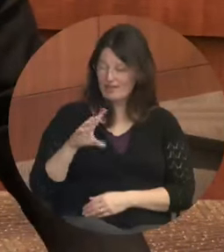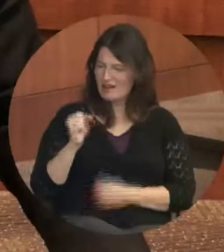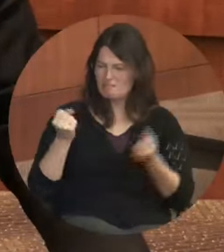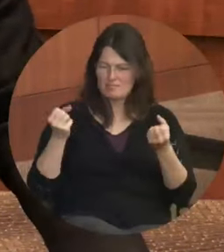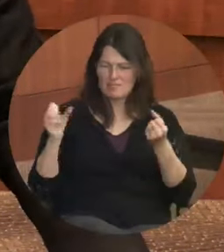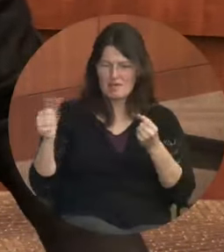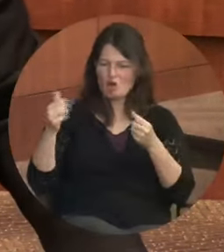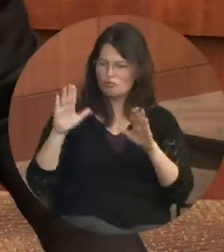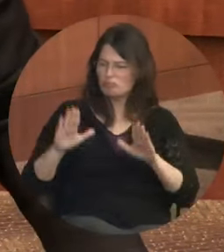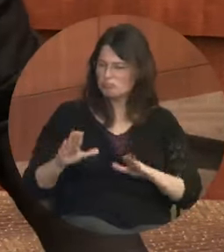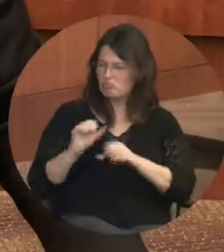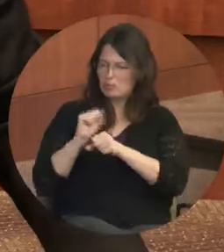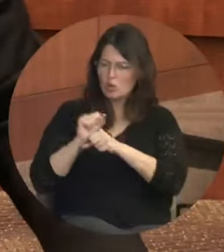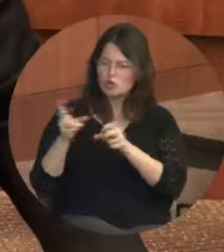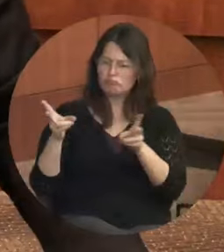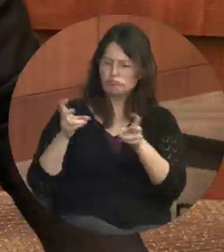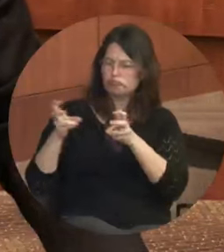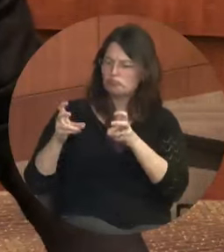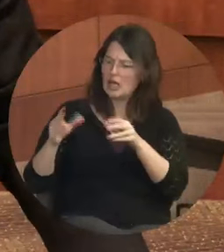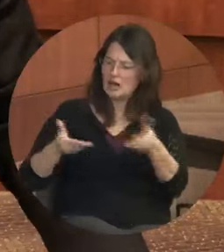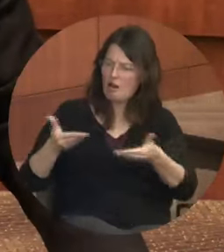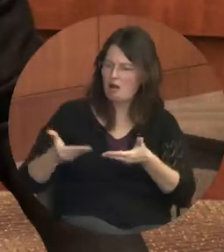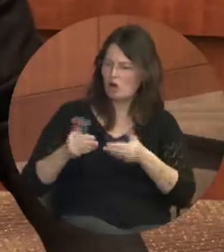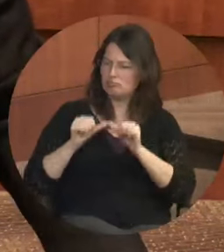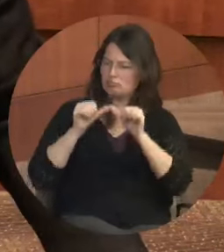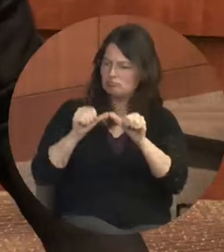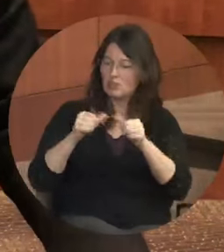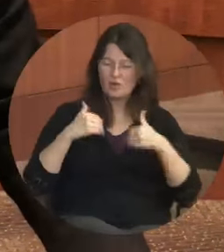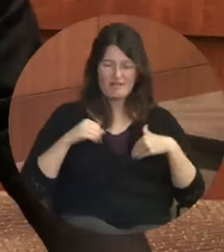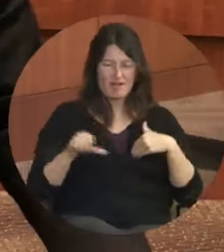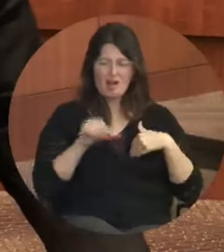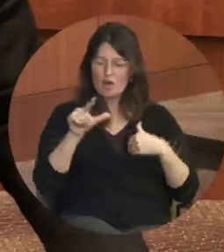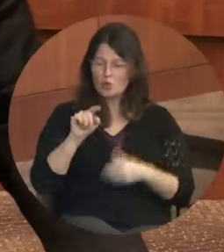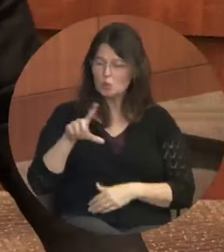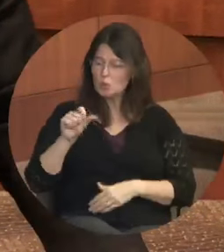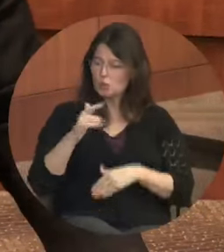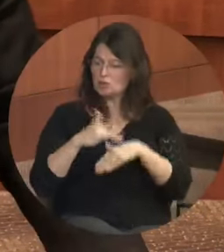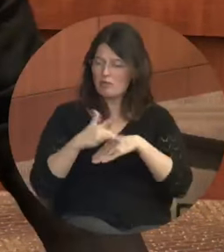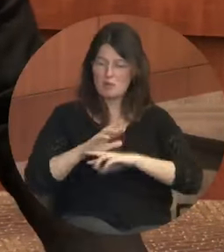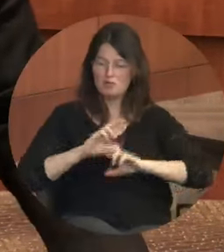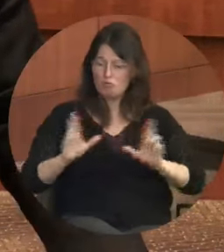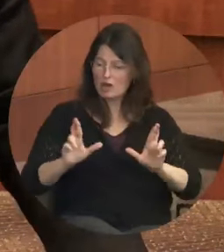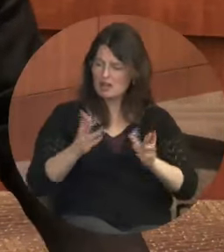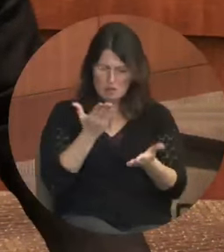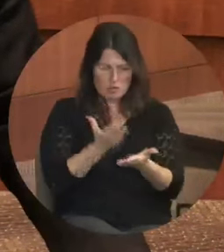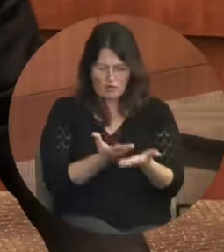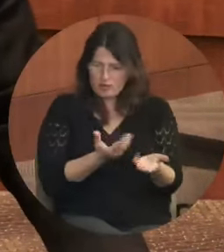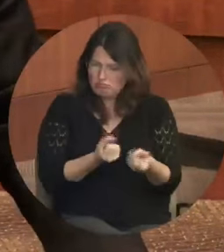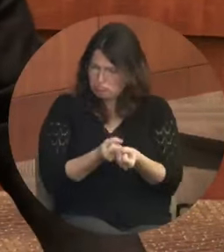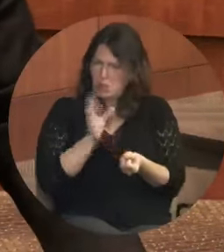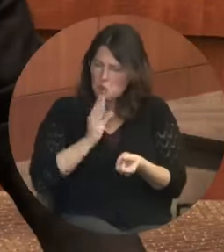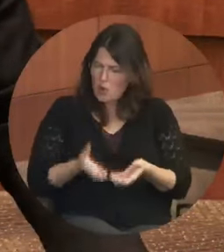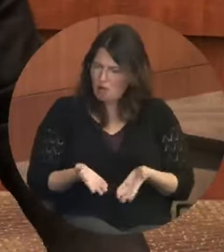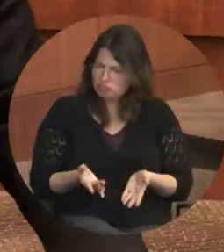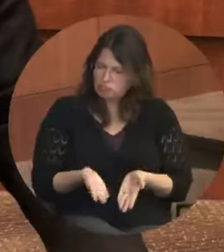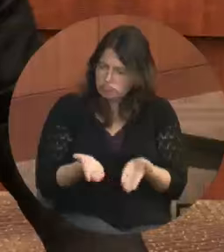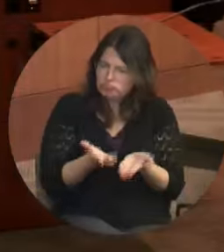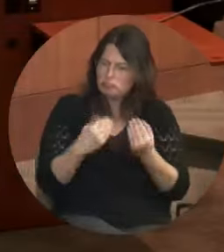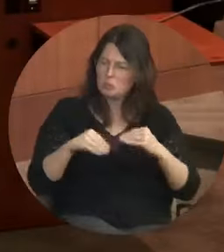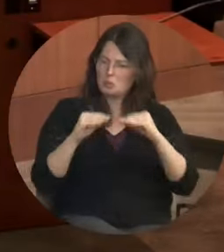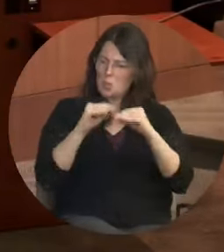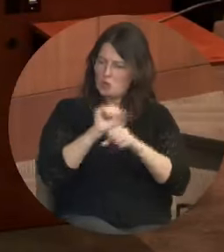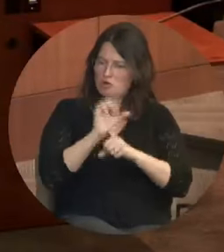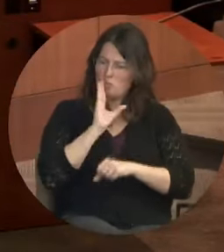economic development tools we've not used that are proven to create jobs. So we are capable of creating